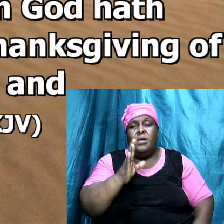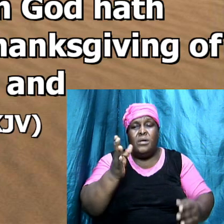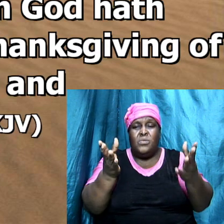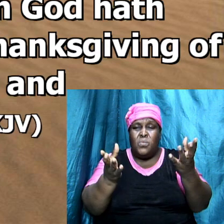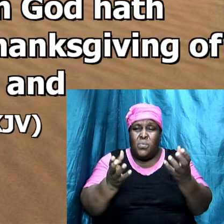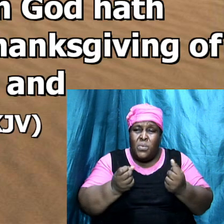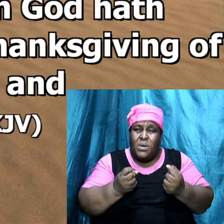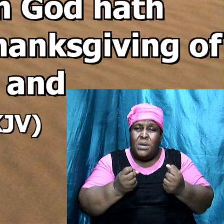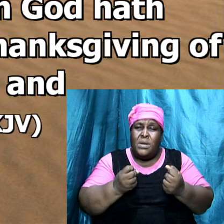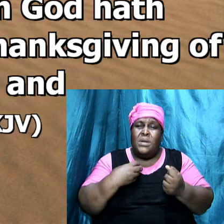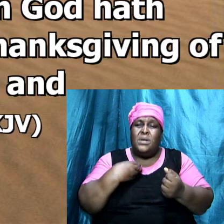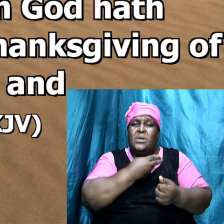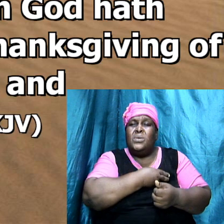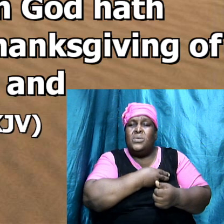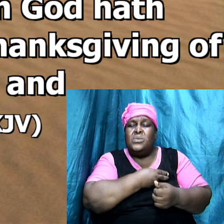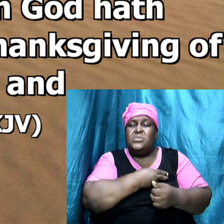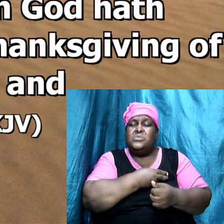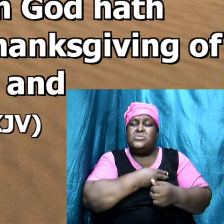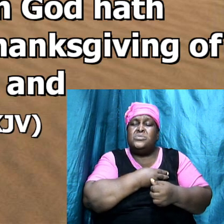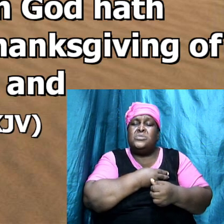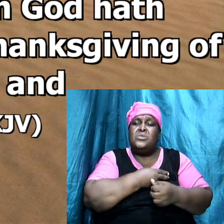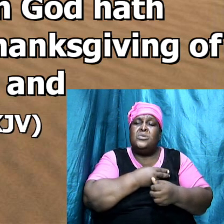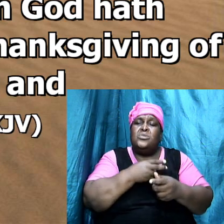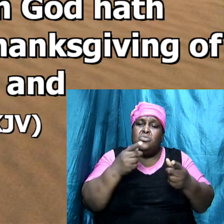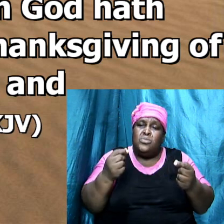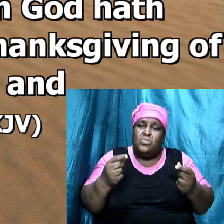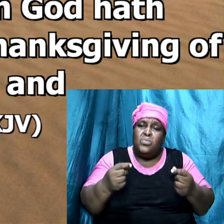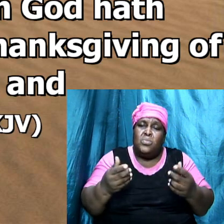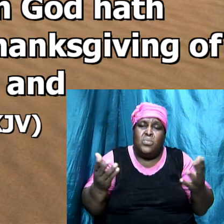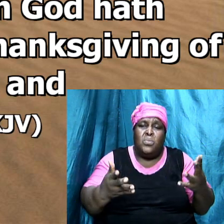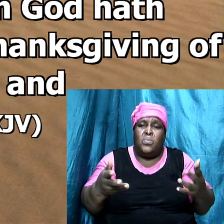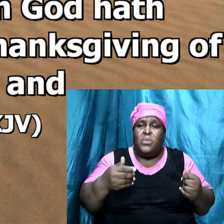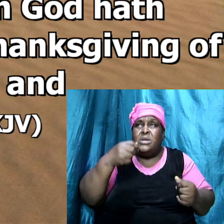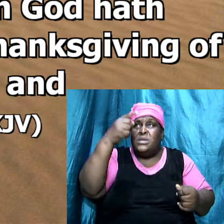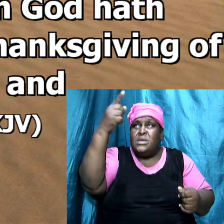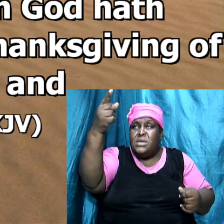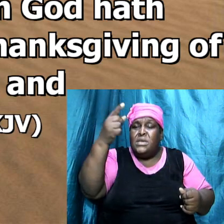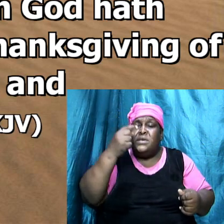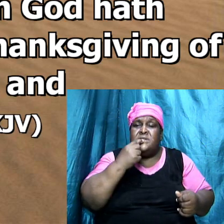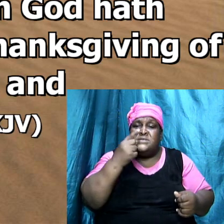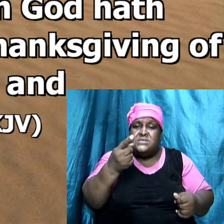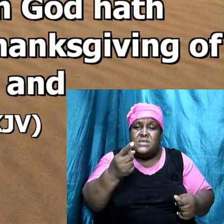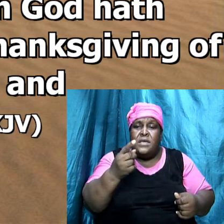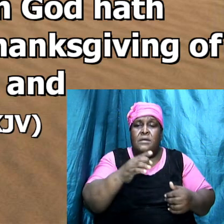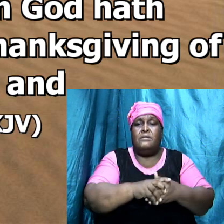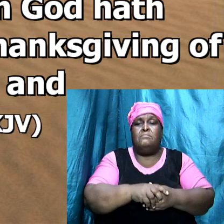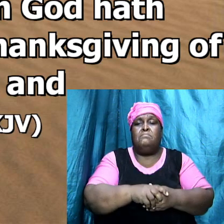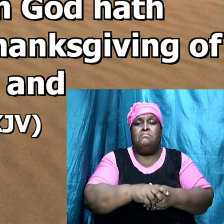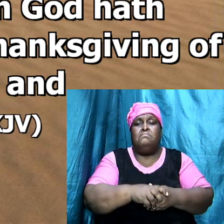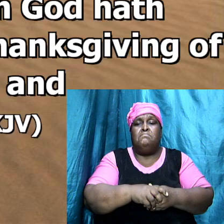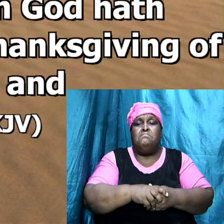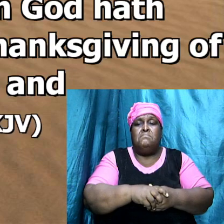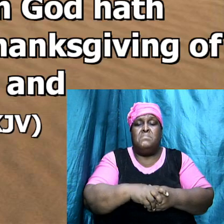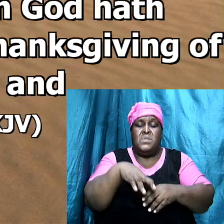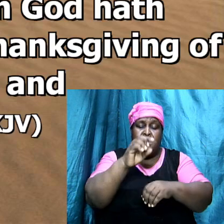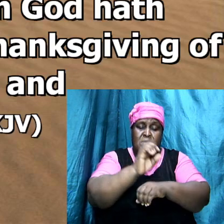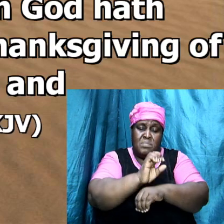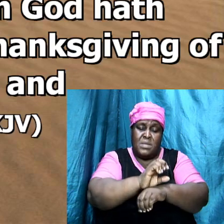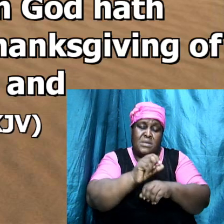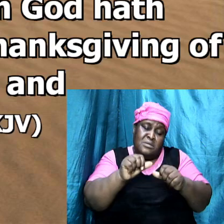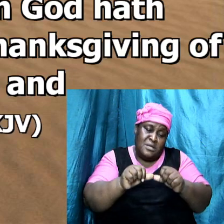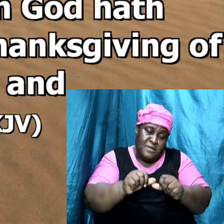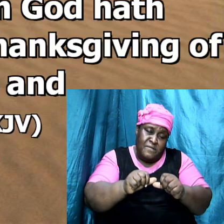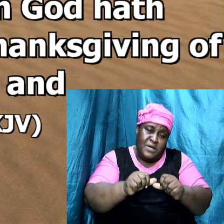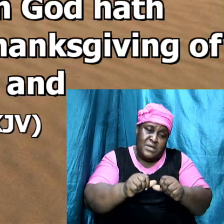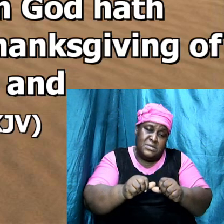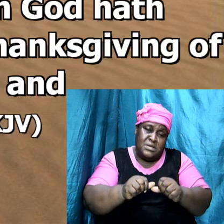to abide by what he says. The Bible says that in the early church, they continued steadfastly